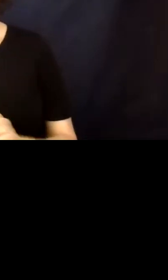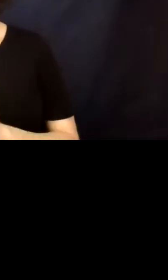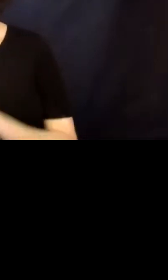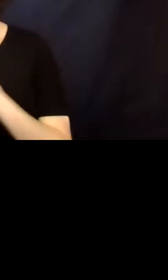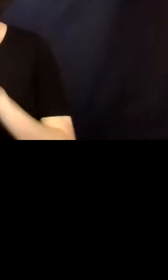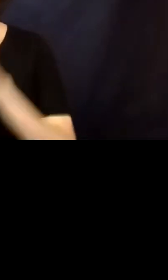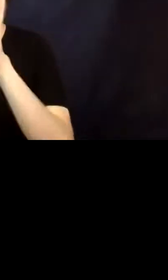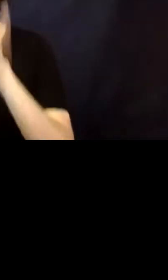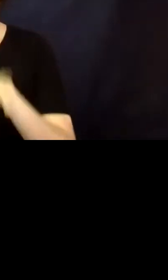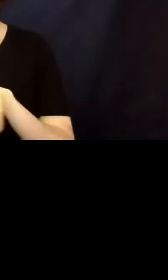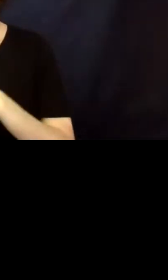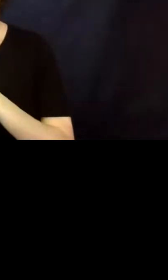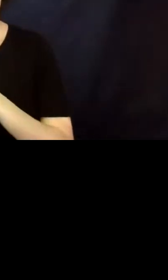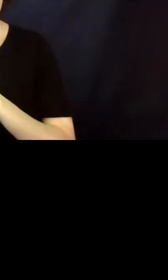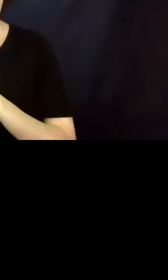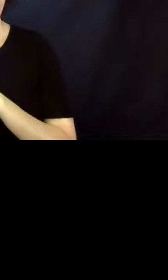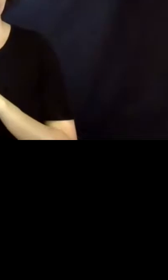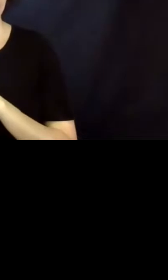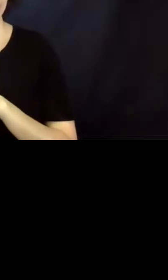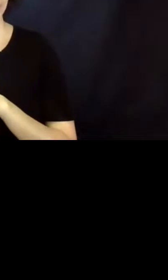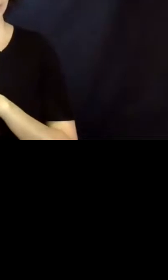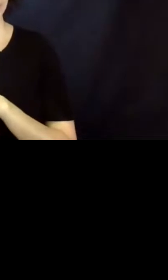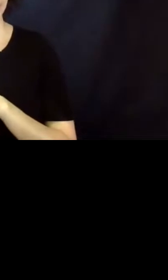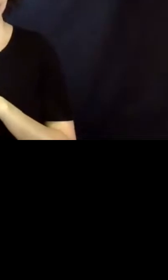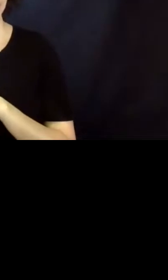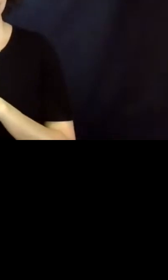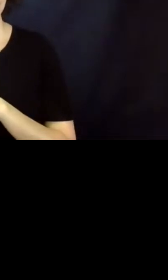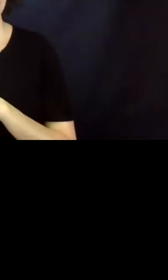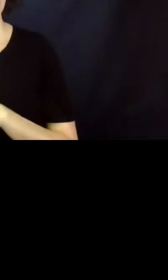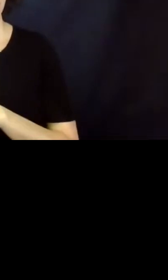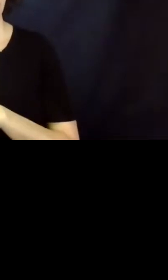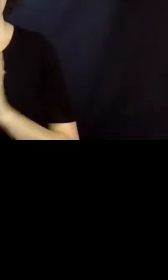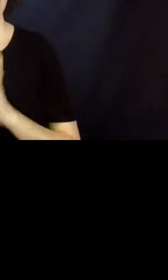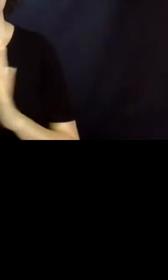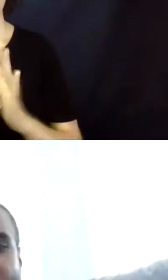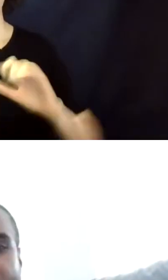uh, is I'll start my video.